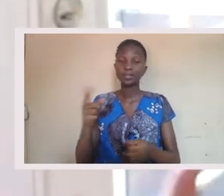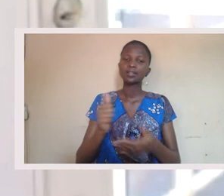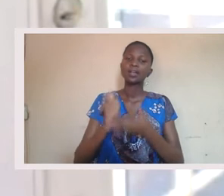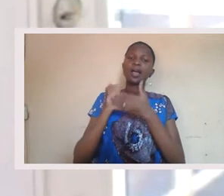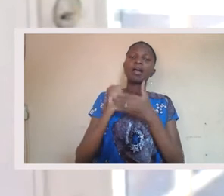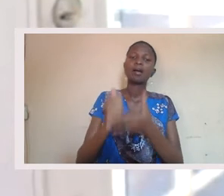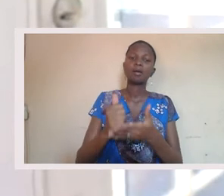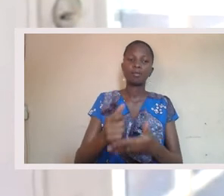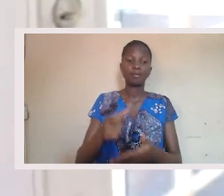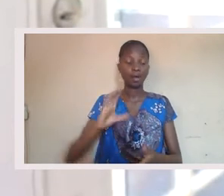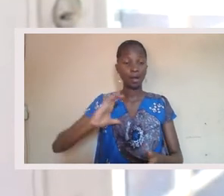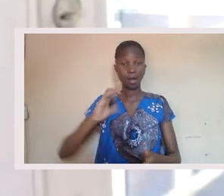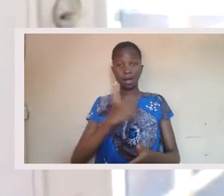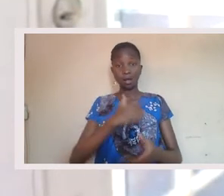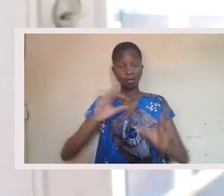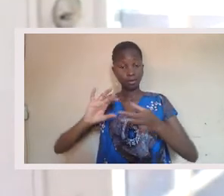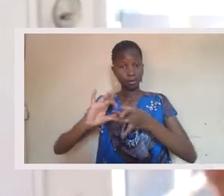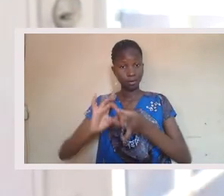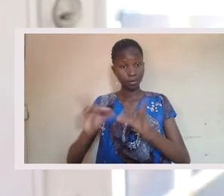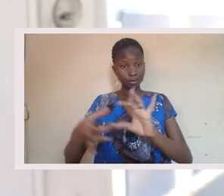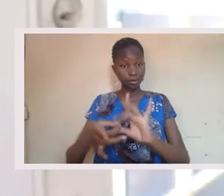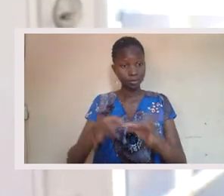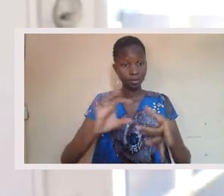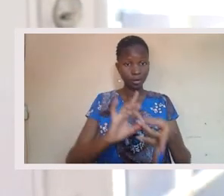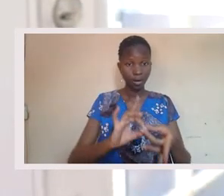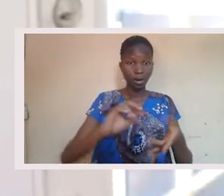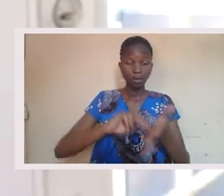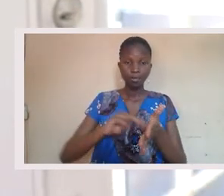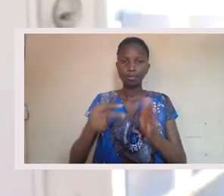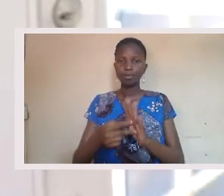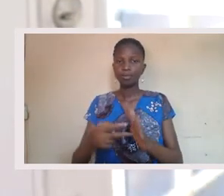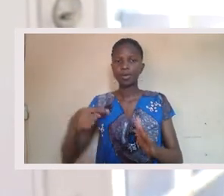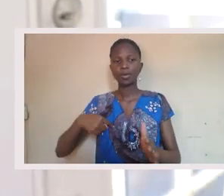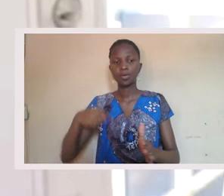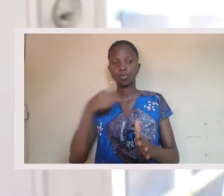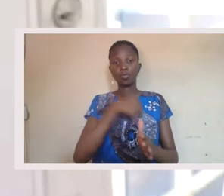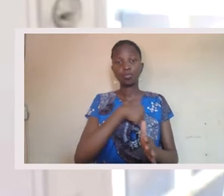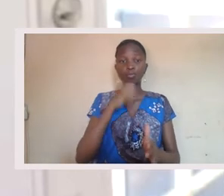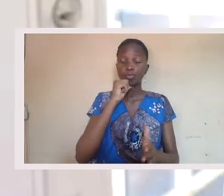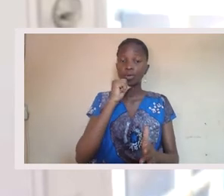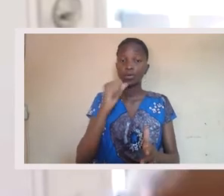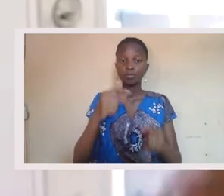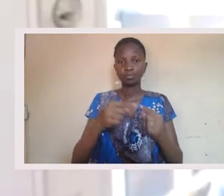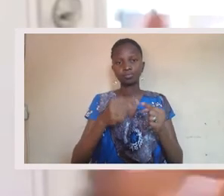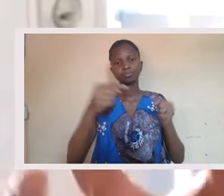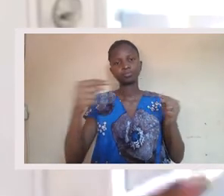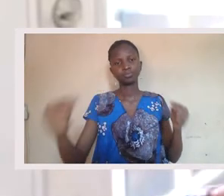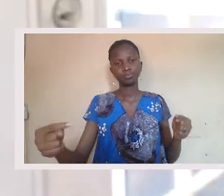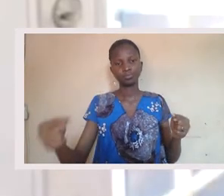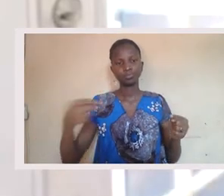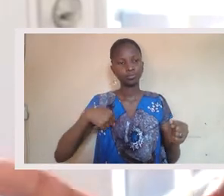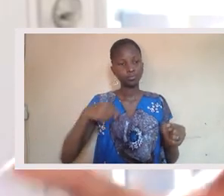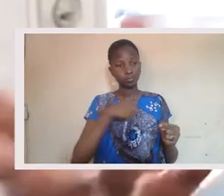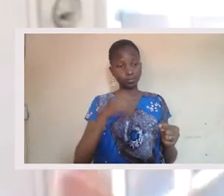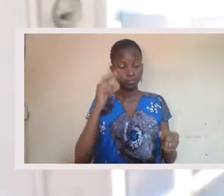of what makes this space that we hold together so amazing is that we are not distal to one another. We are looking at